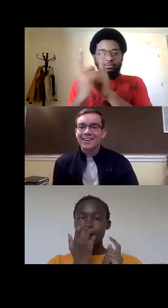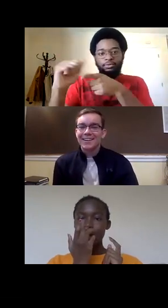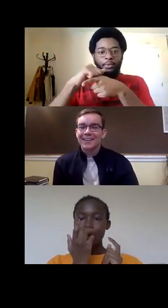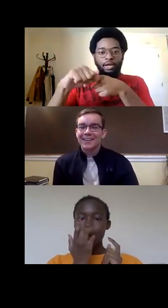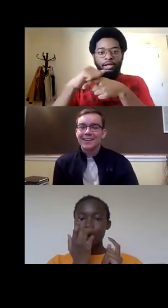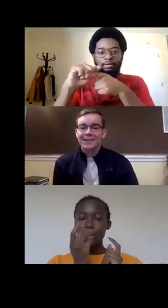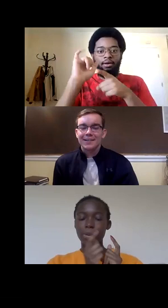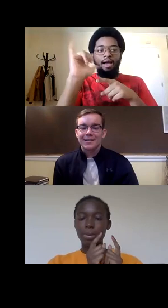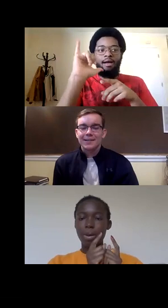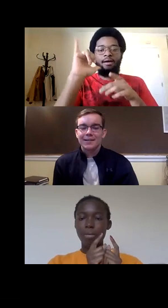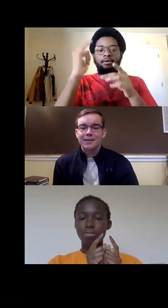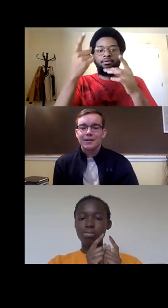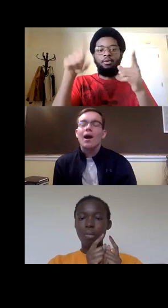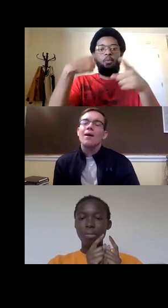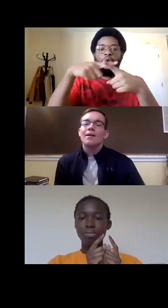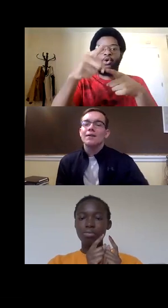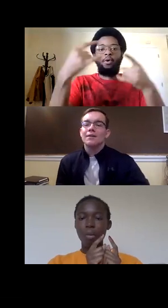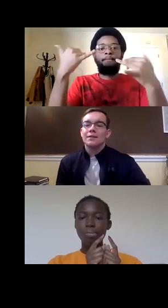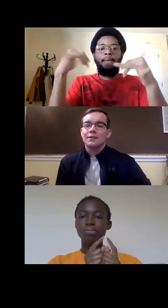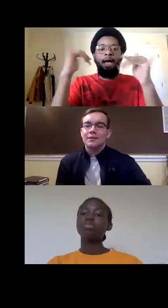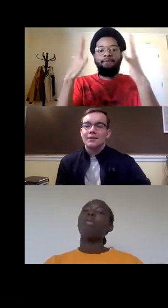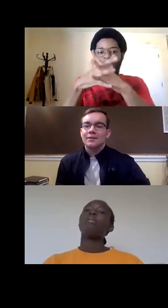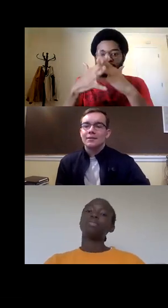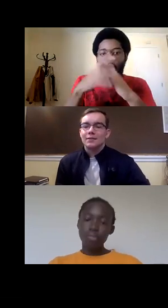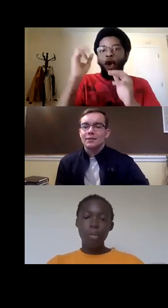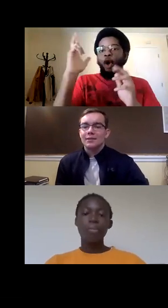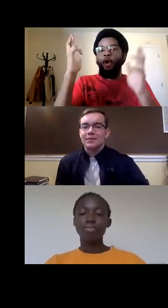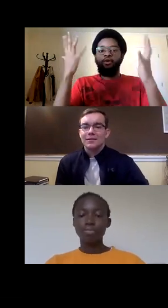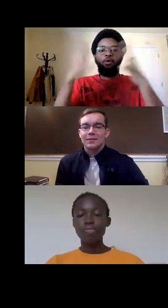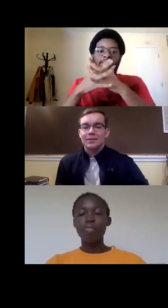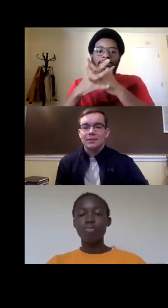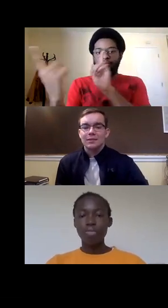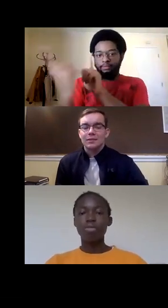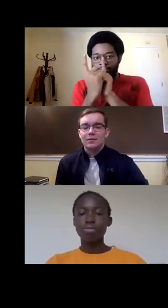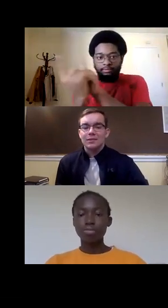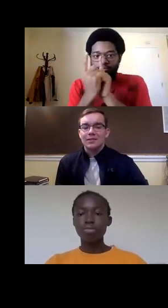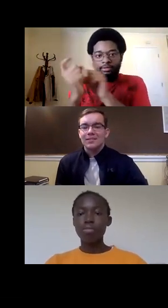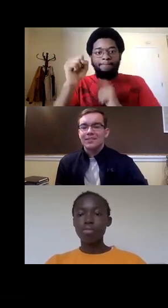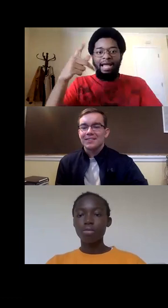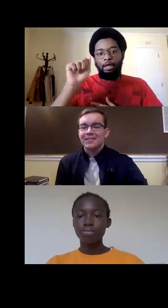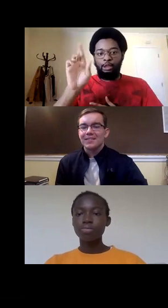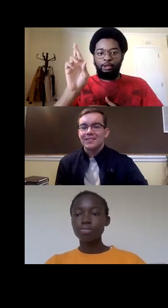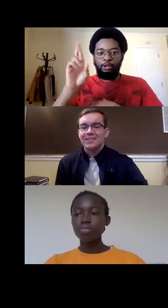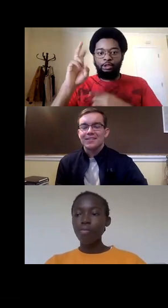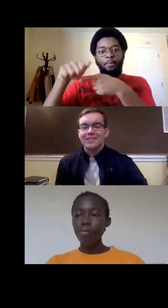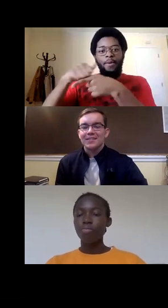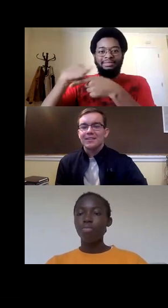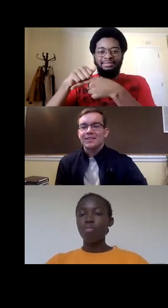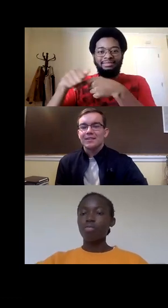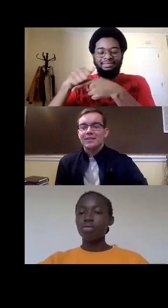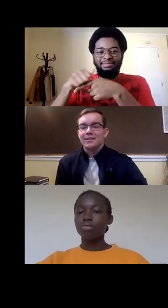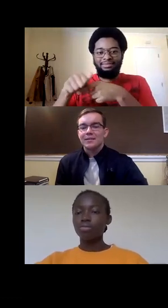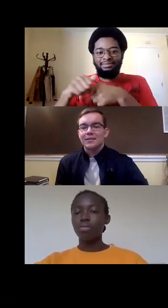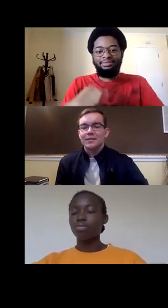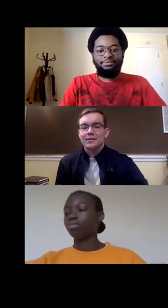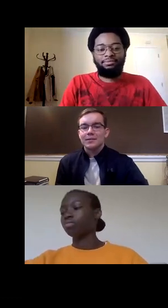that somebody to practice with um like for example when you're playing football you need somebody to practice with